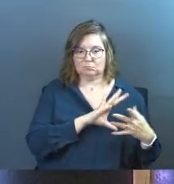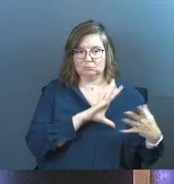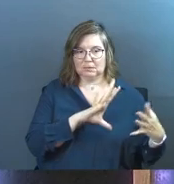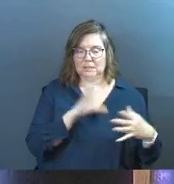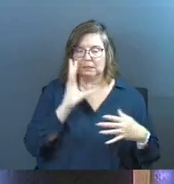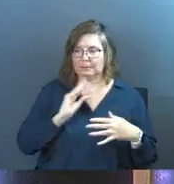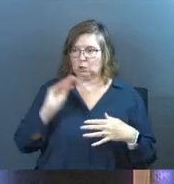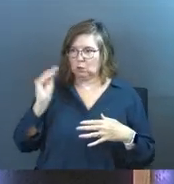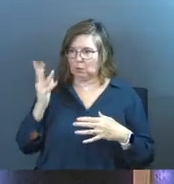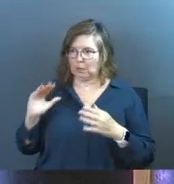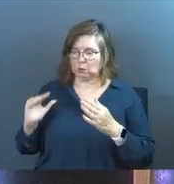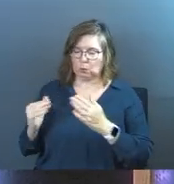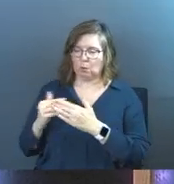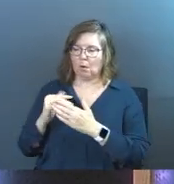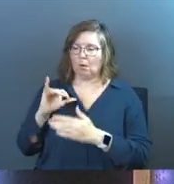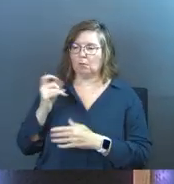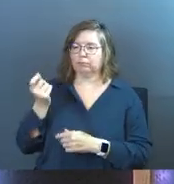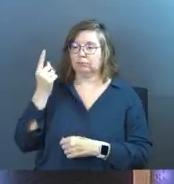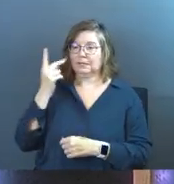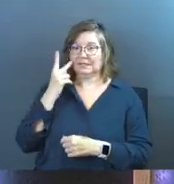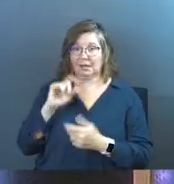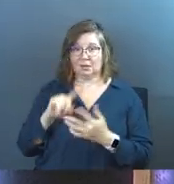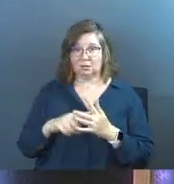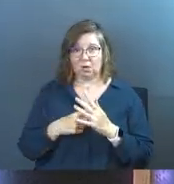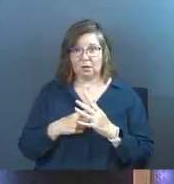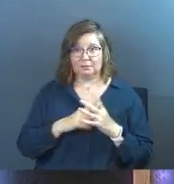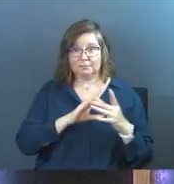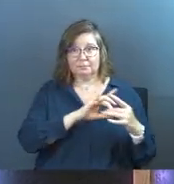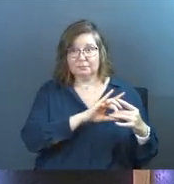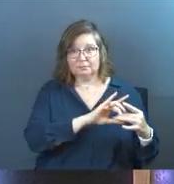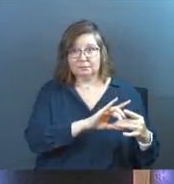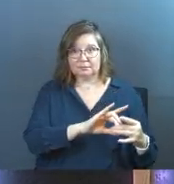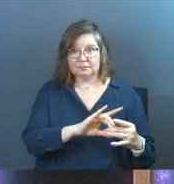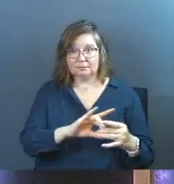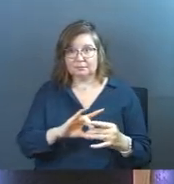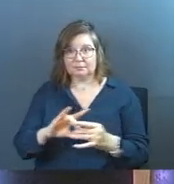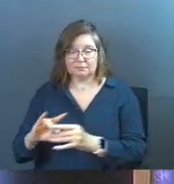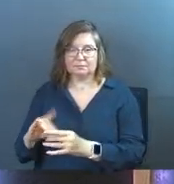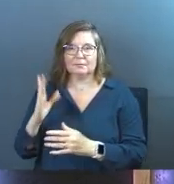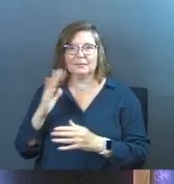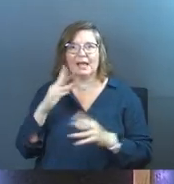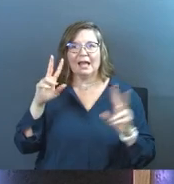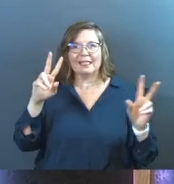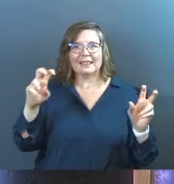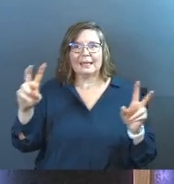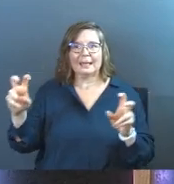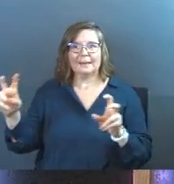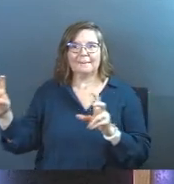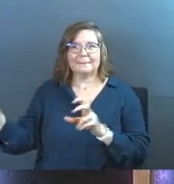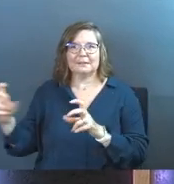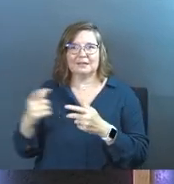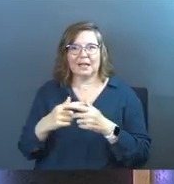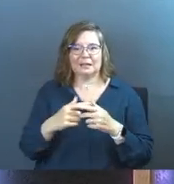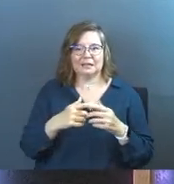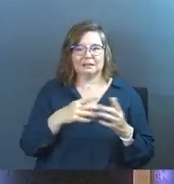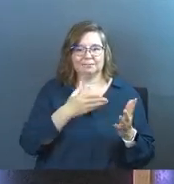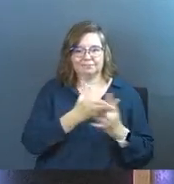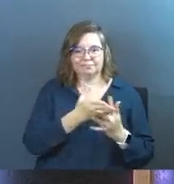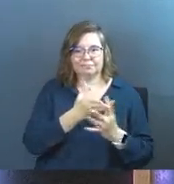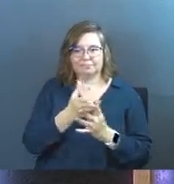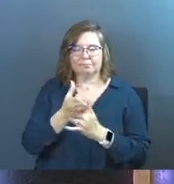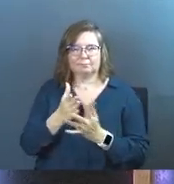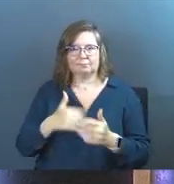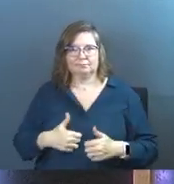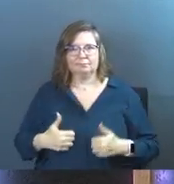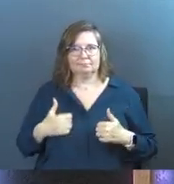experience grace in a whole new way. And do you see how they're starting to be connected also? God's got themes that he's trenching through